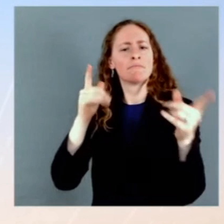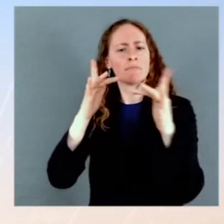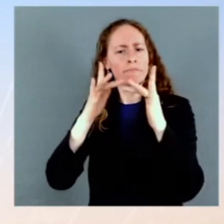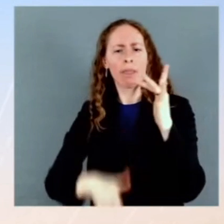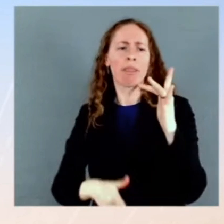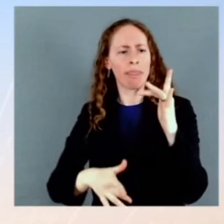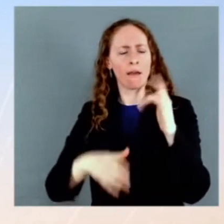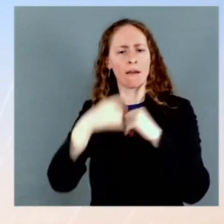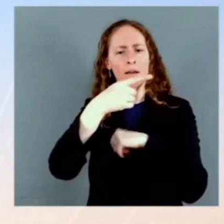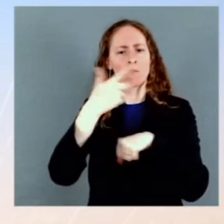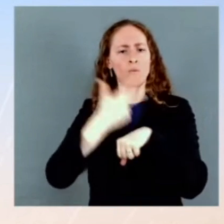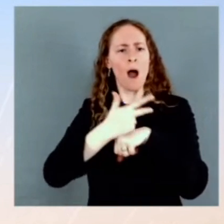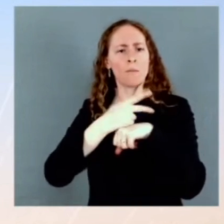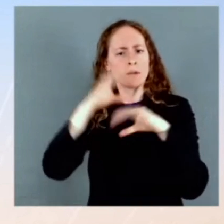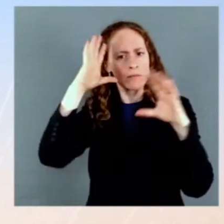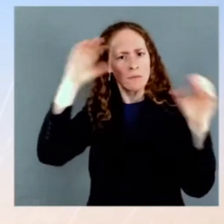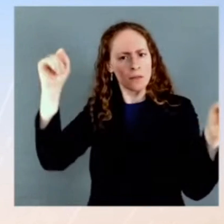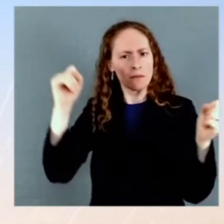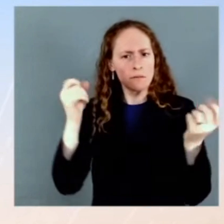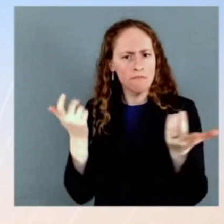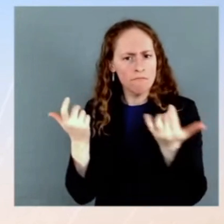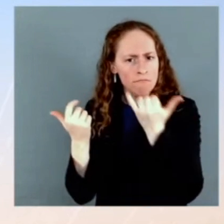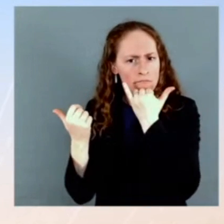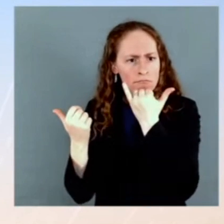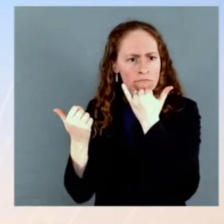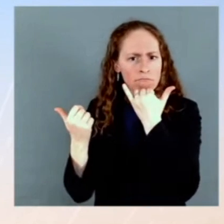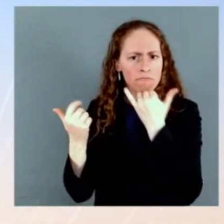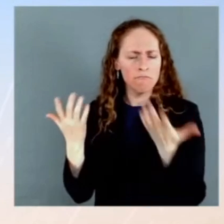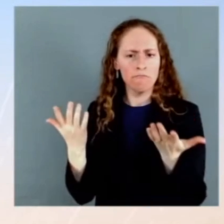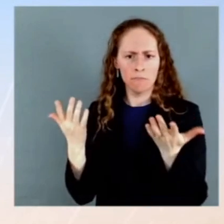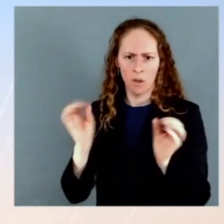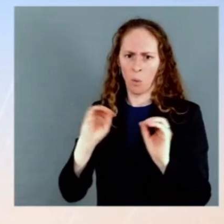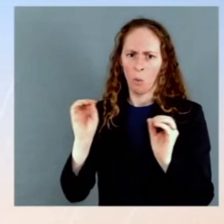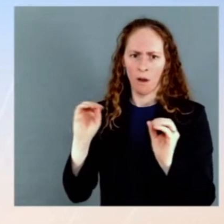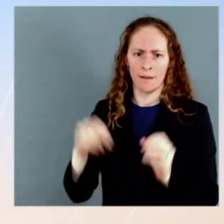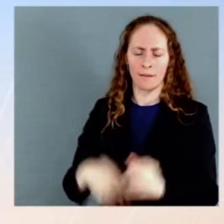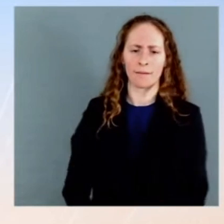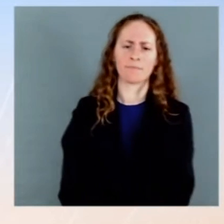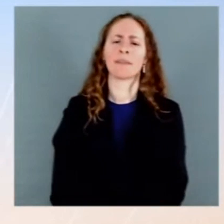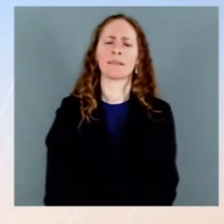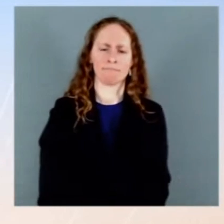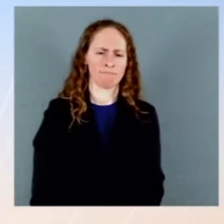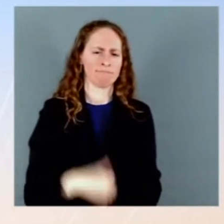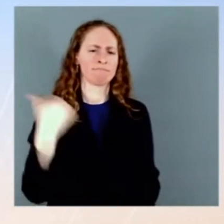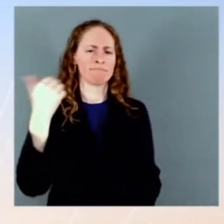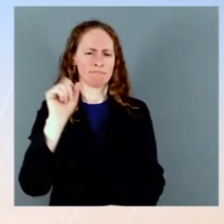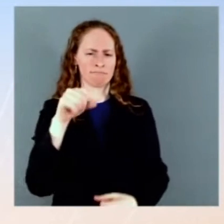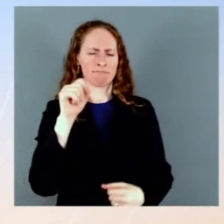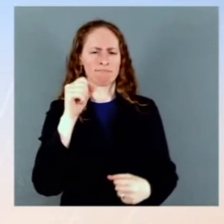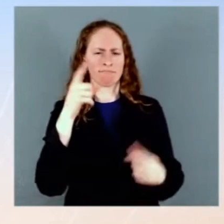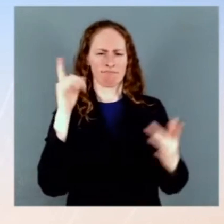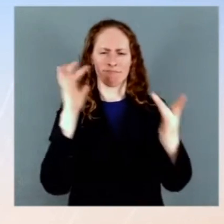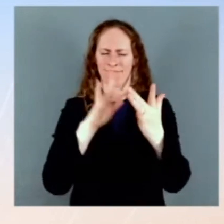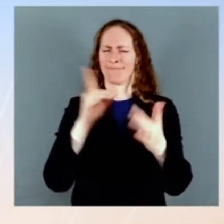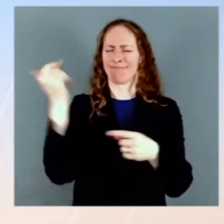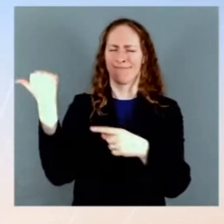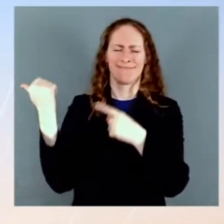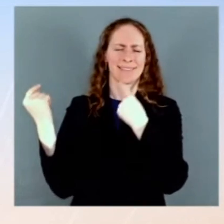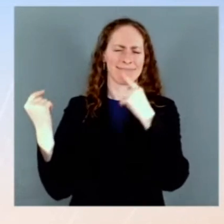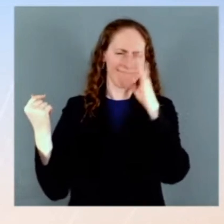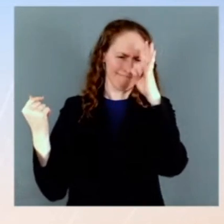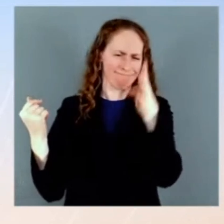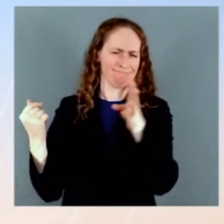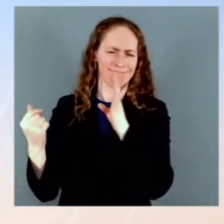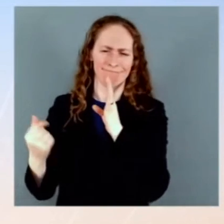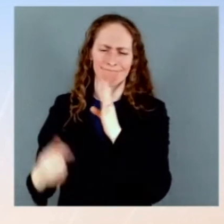inaccurate. No, he didn't say the White He said Vice President Harris has not spoken to her. And if she's in charge, why